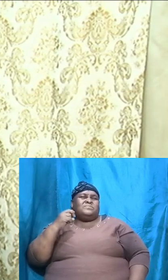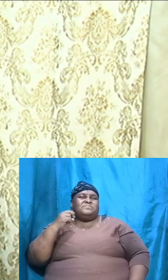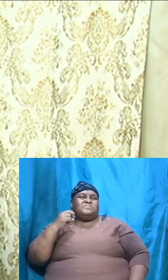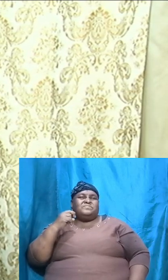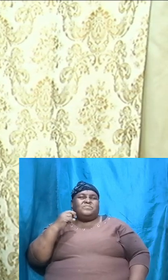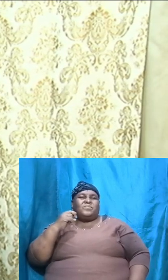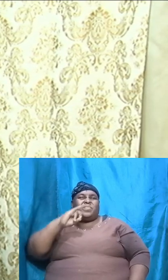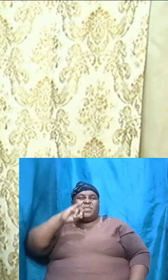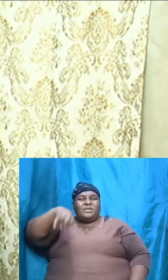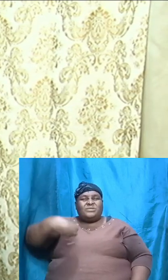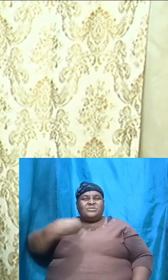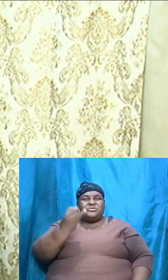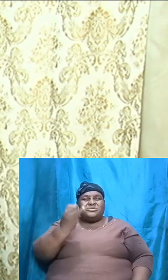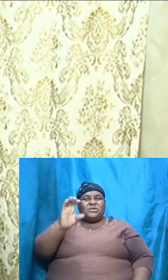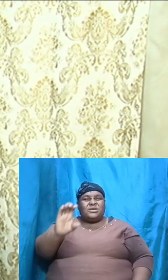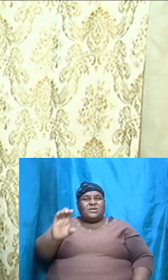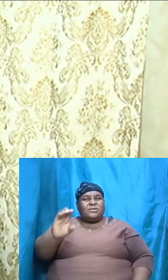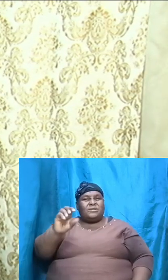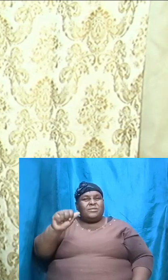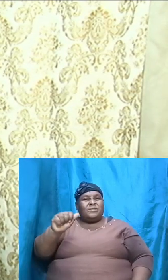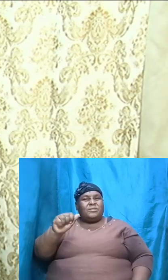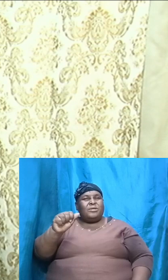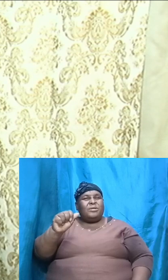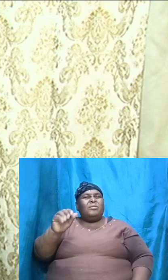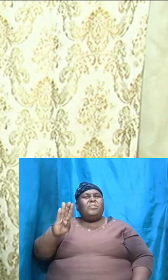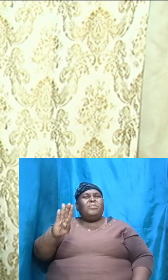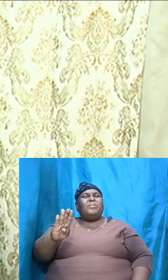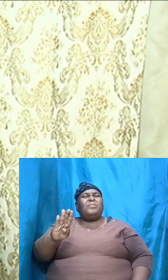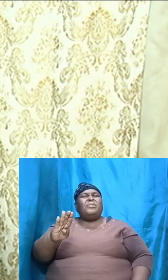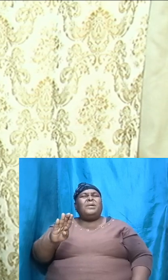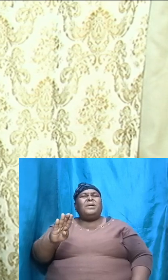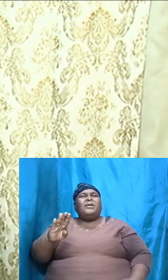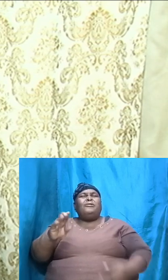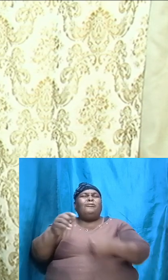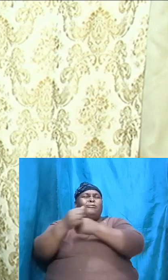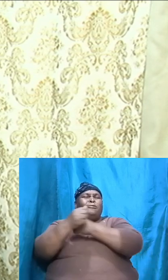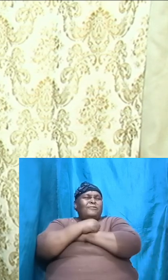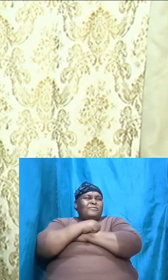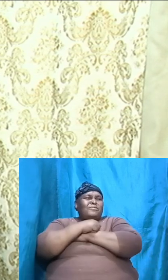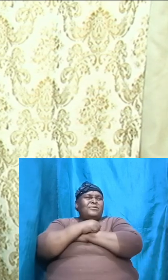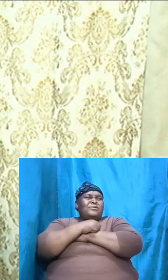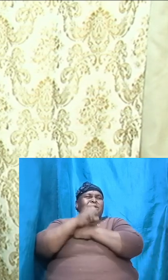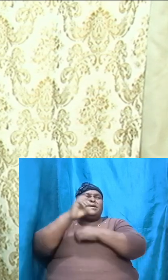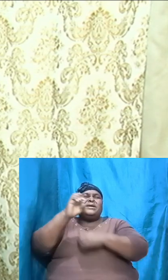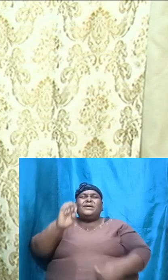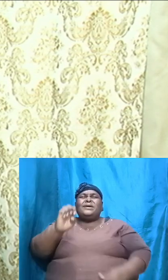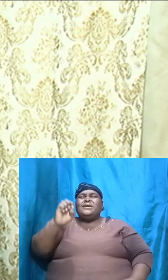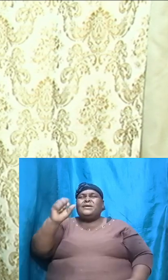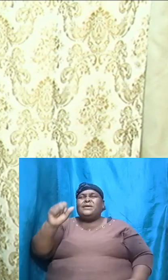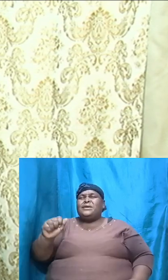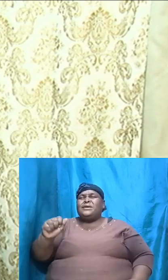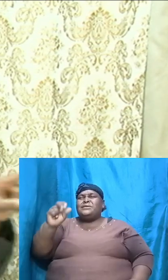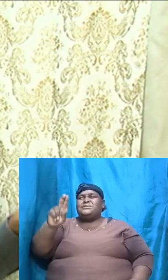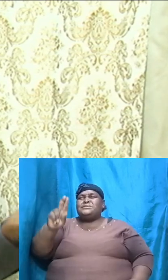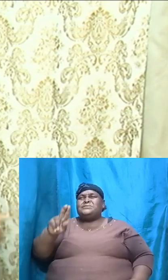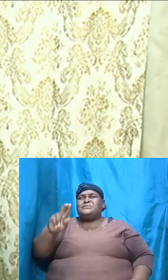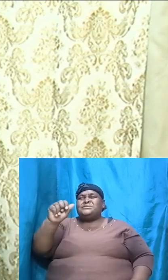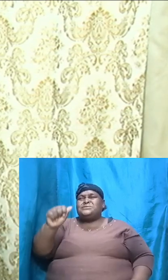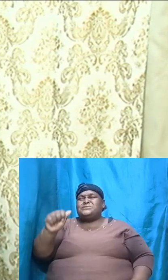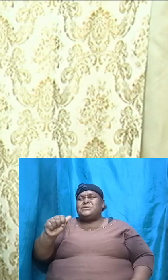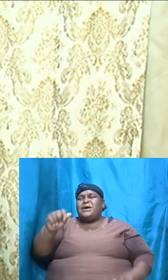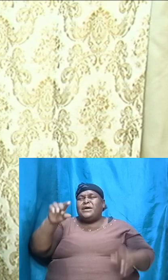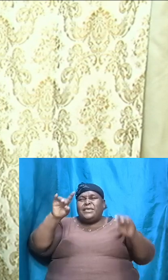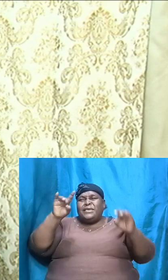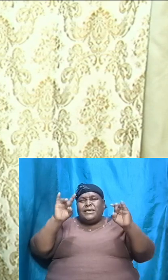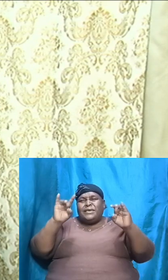Jacob have I loved Esau I hate how could we expect such a statement